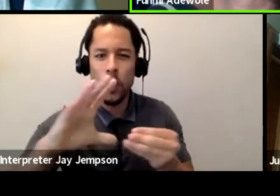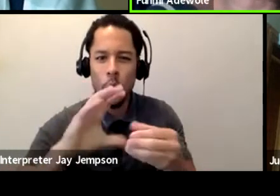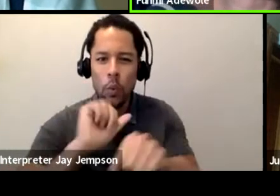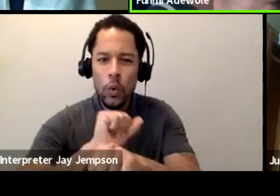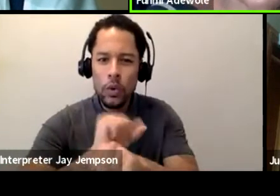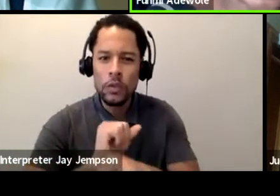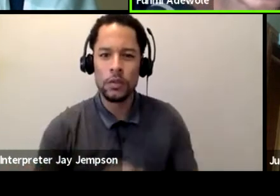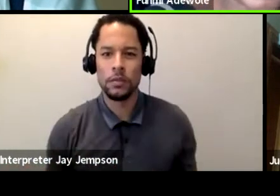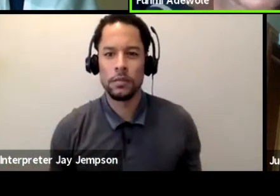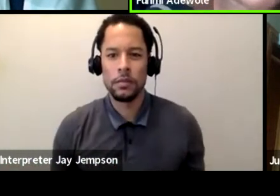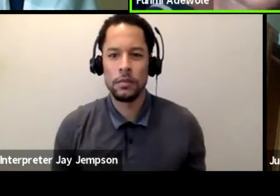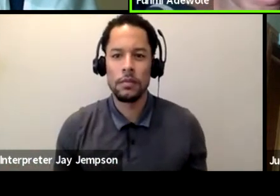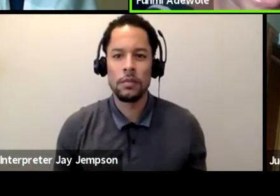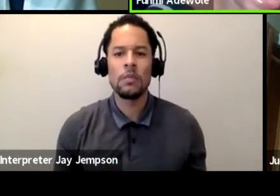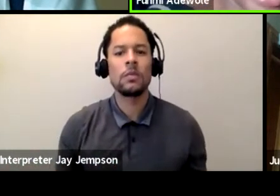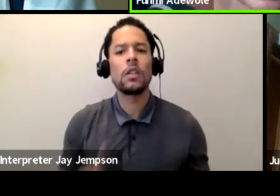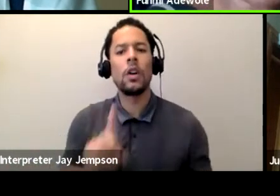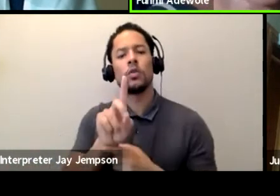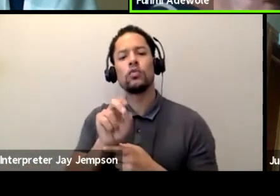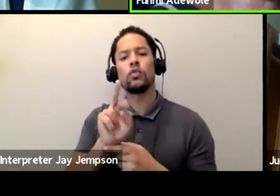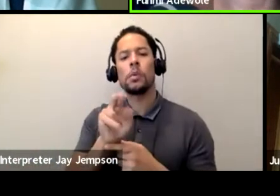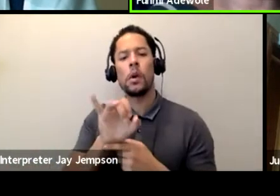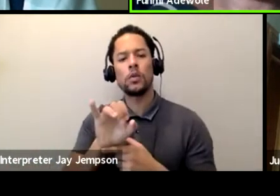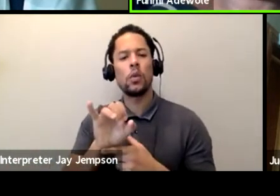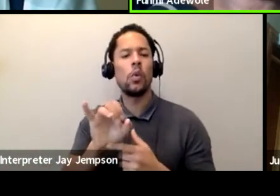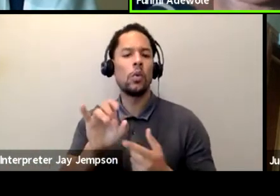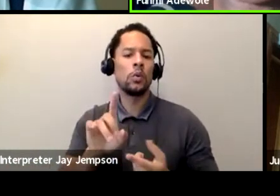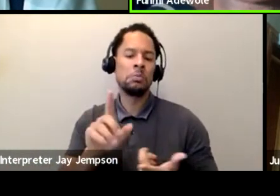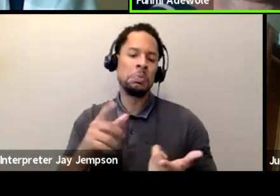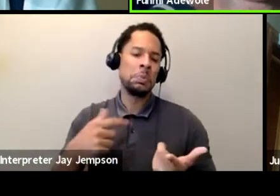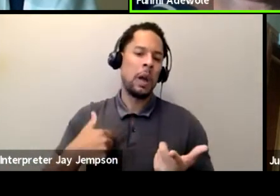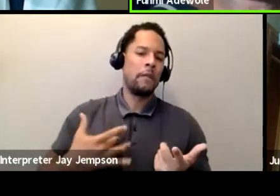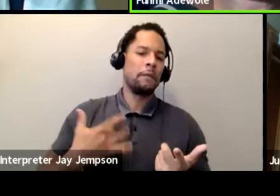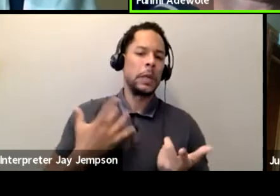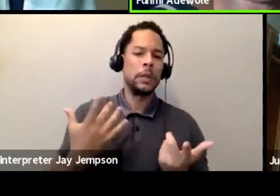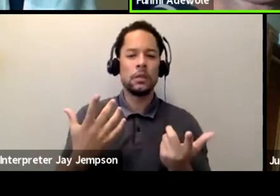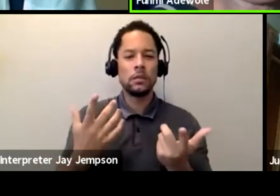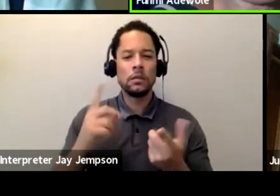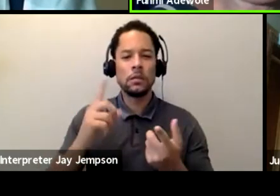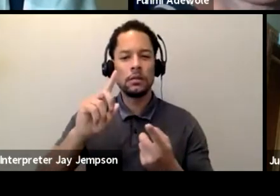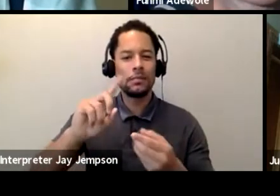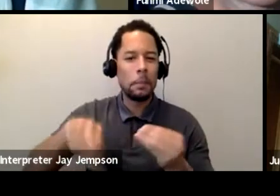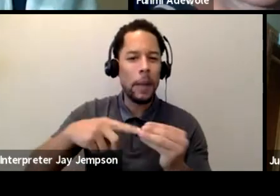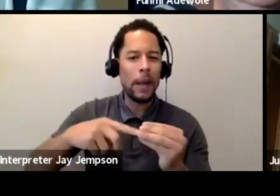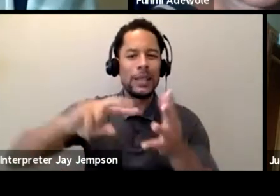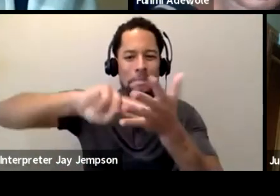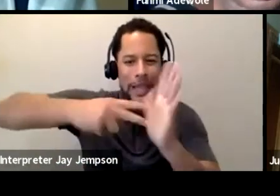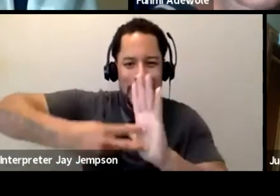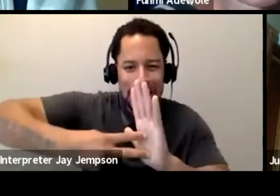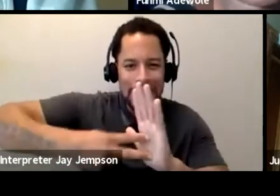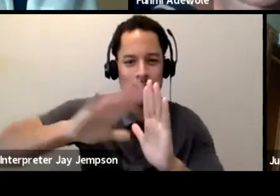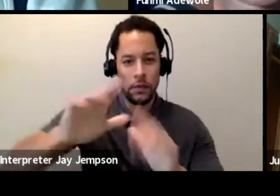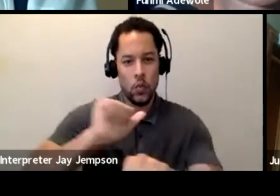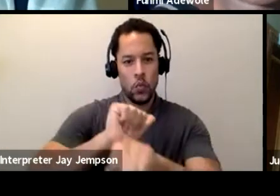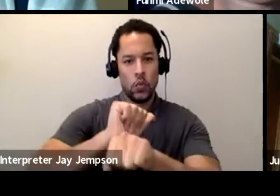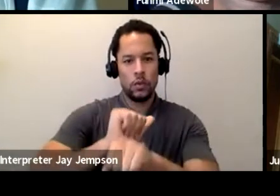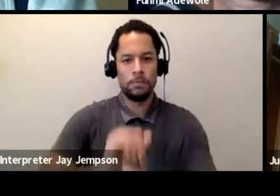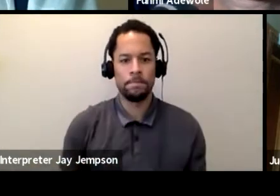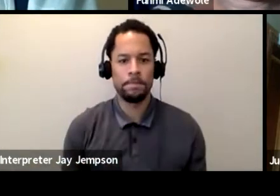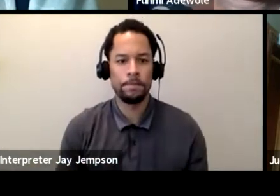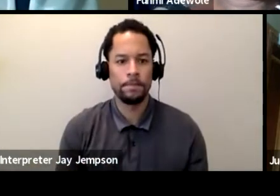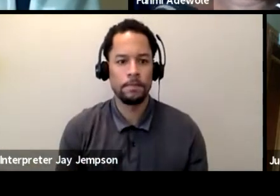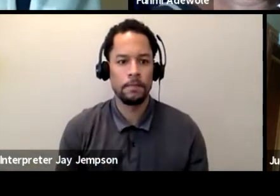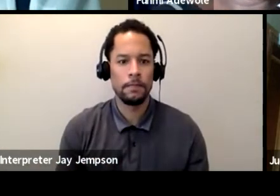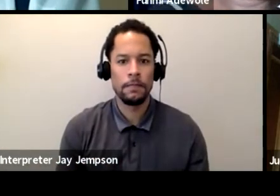with a lot to do with meaning making, I would say, in my experience. Yeah. Aganza, and, and we're gonna, once